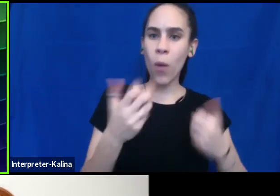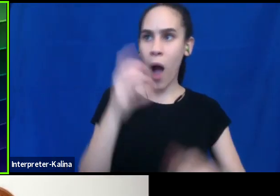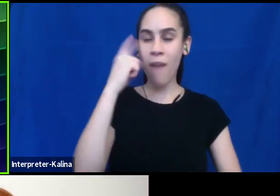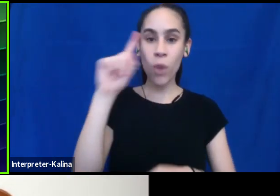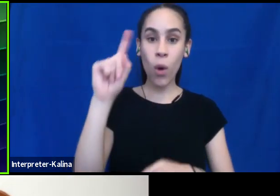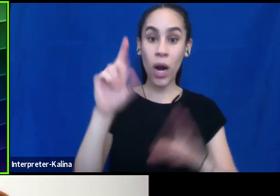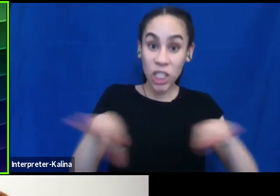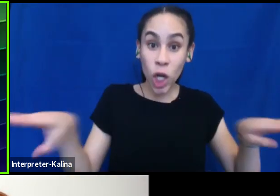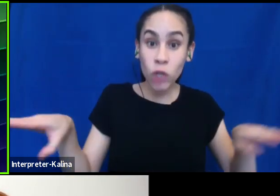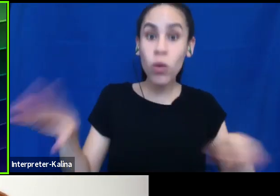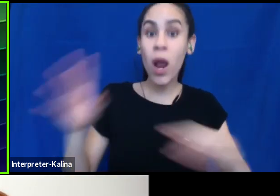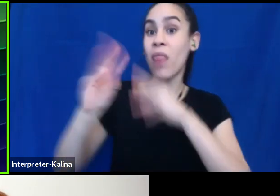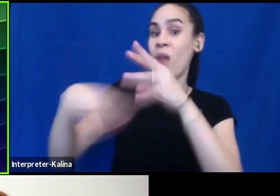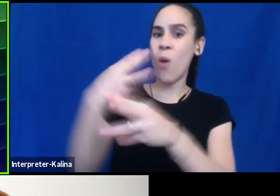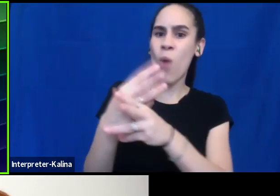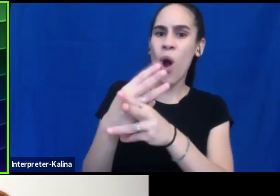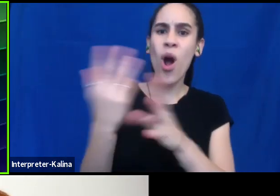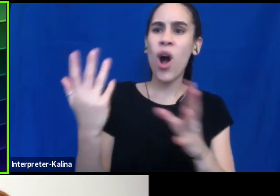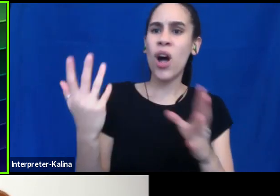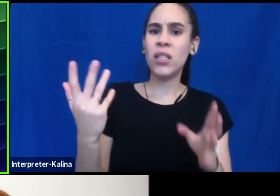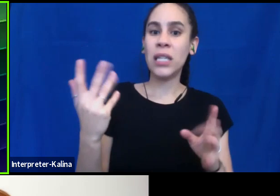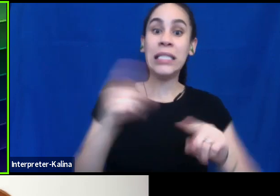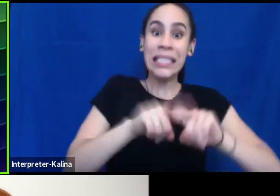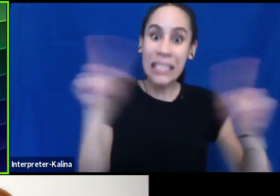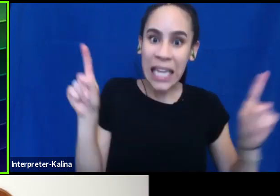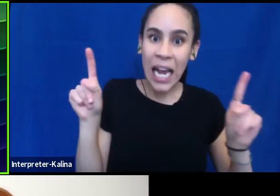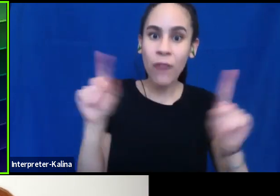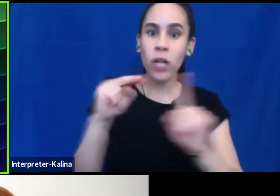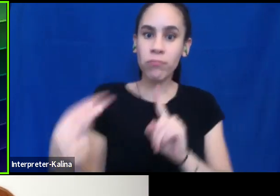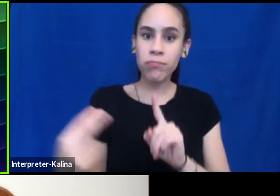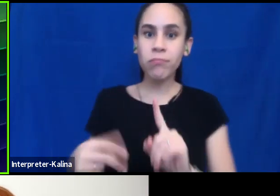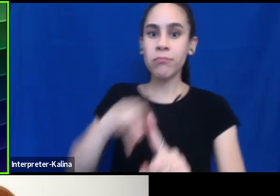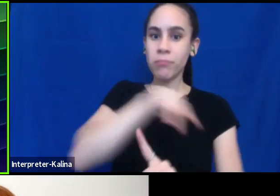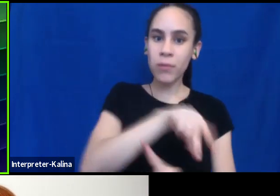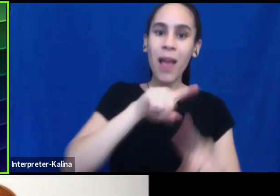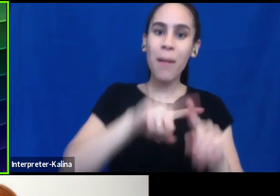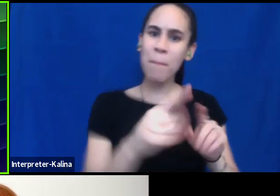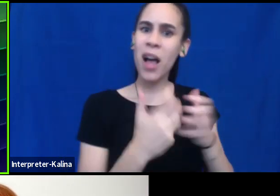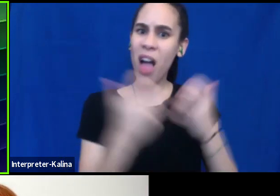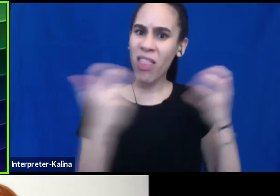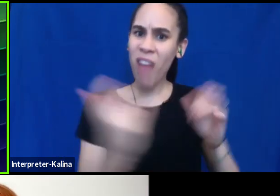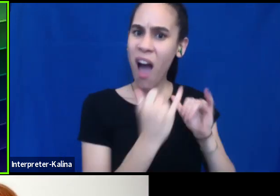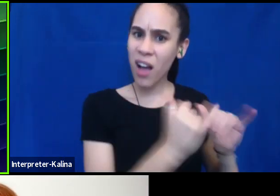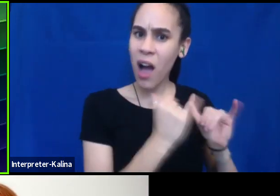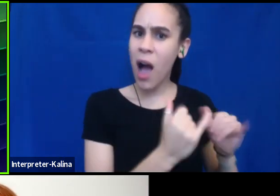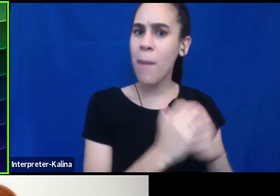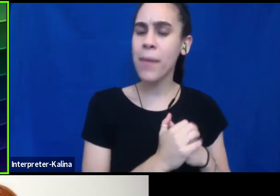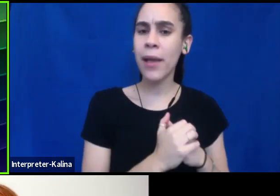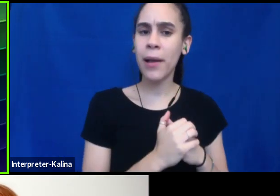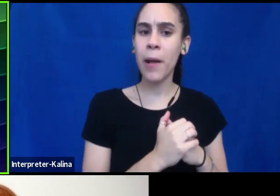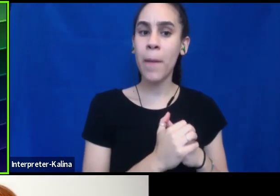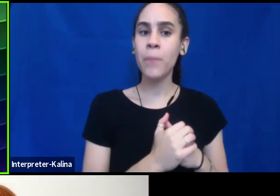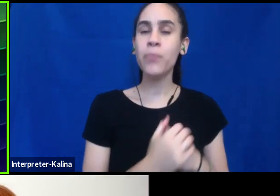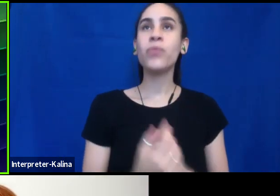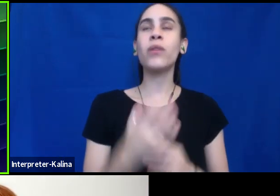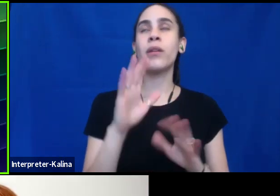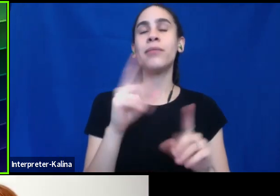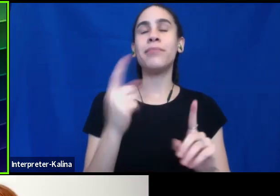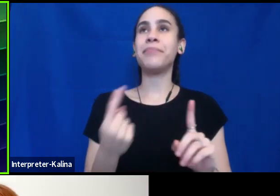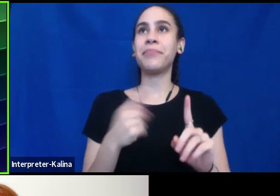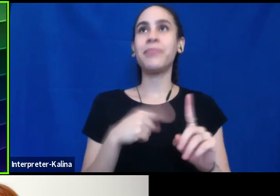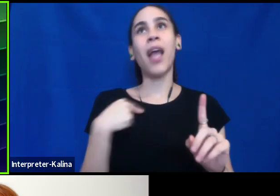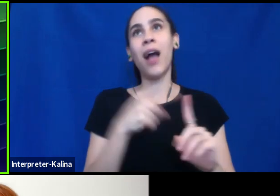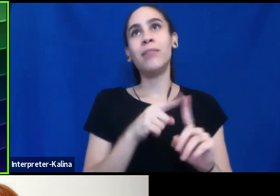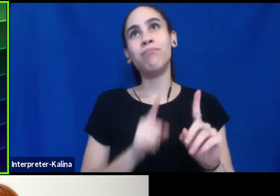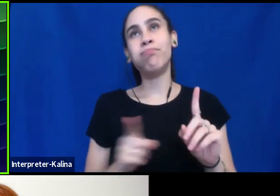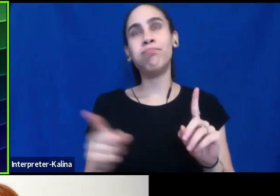from completely different sides, but we had so much in common. And one of the things kind of getting back at my, my point